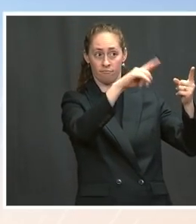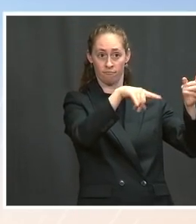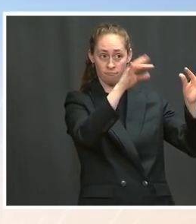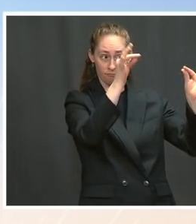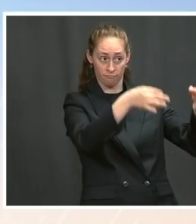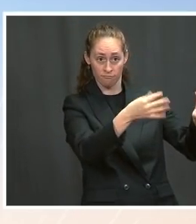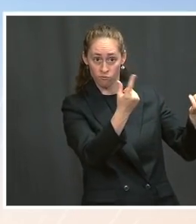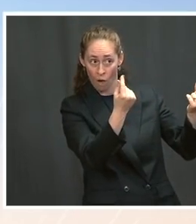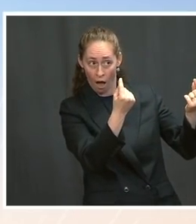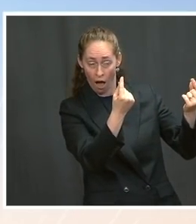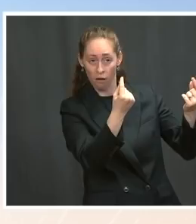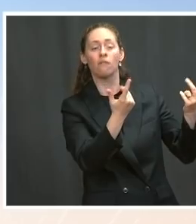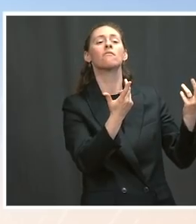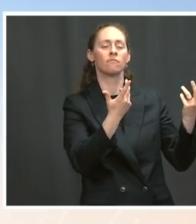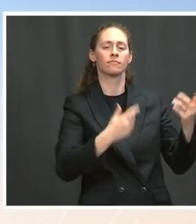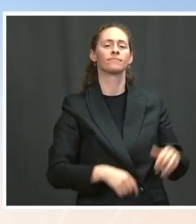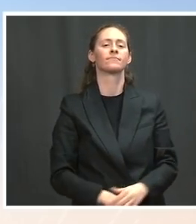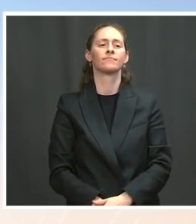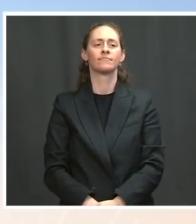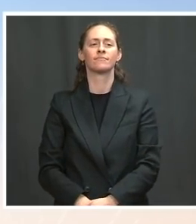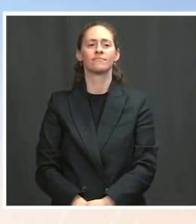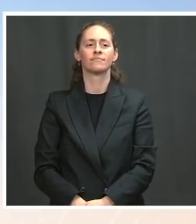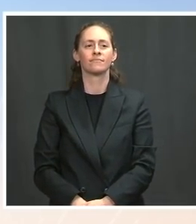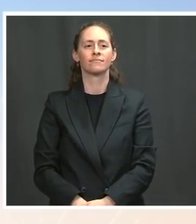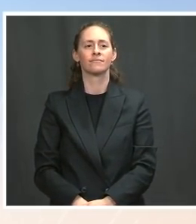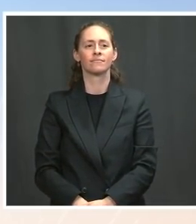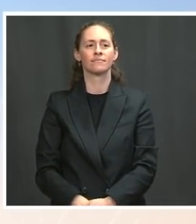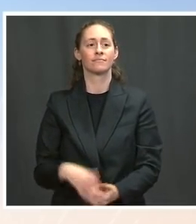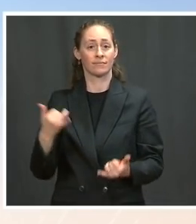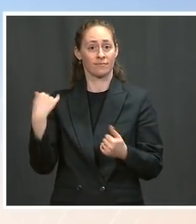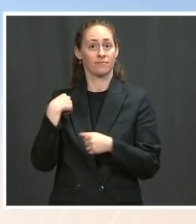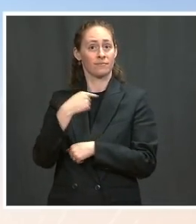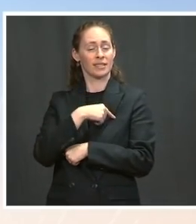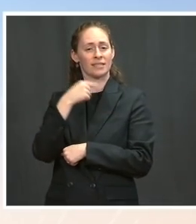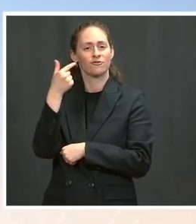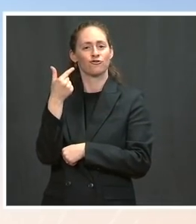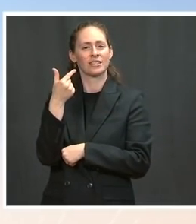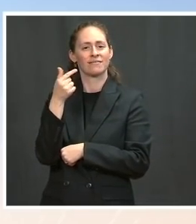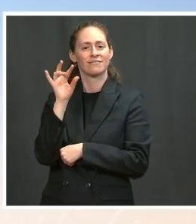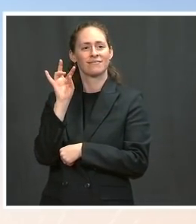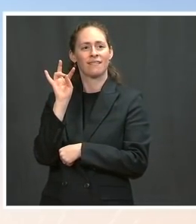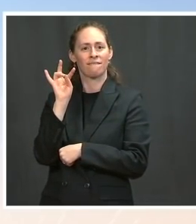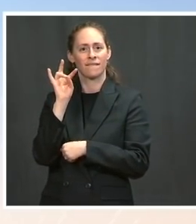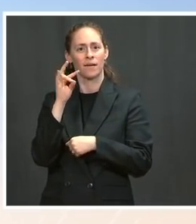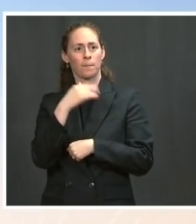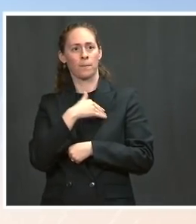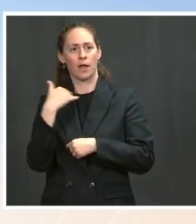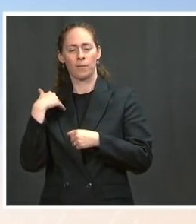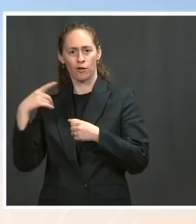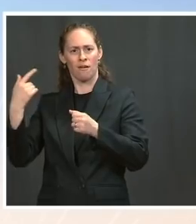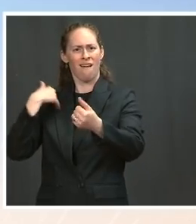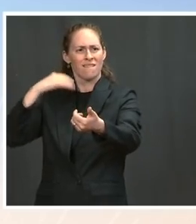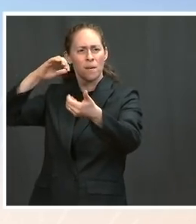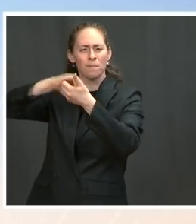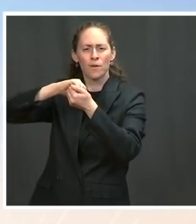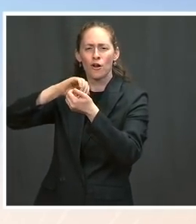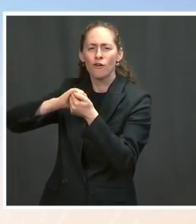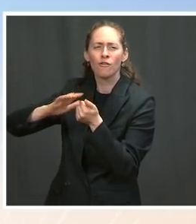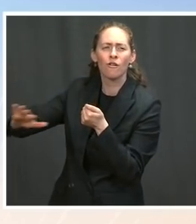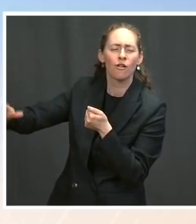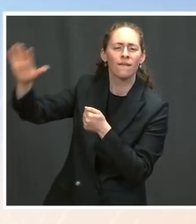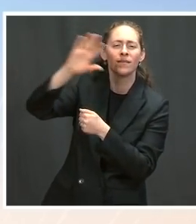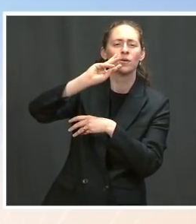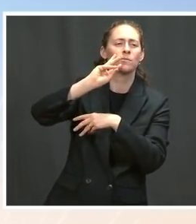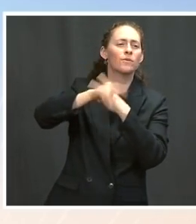United States is a member of the G7. We're working in close partnership with our partners and allies around the world, from Europe to Asia, to,